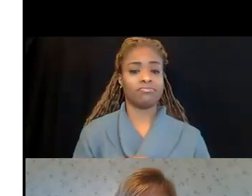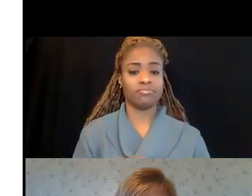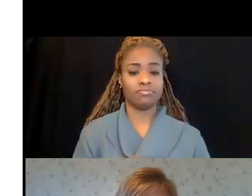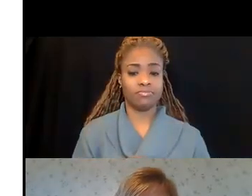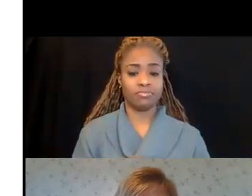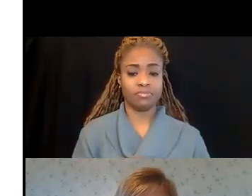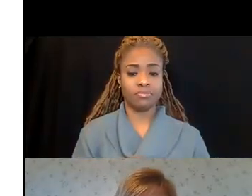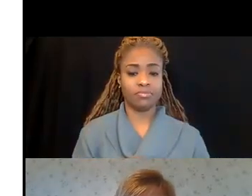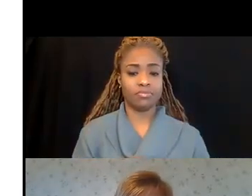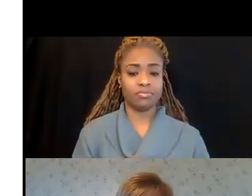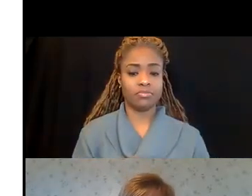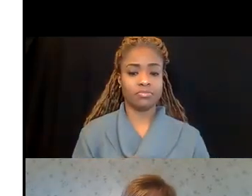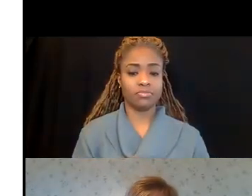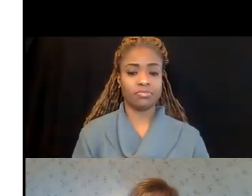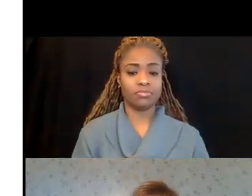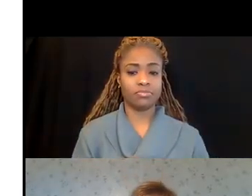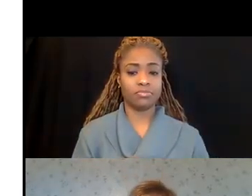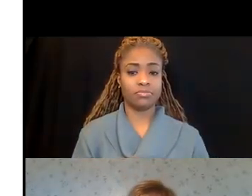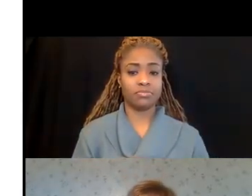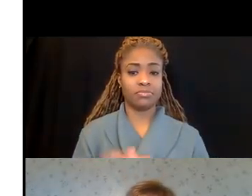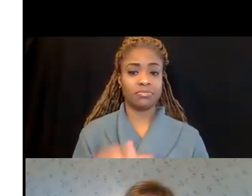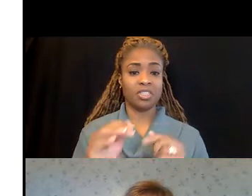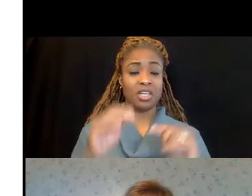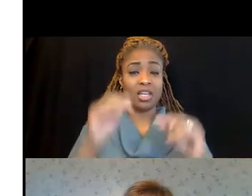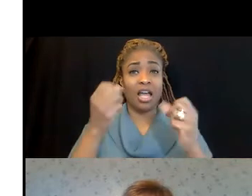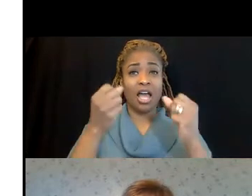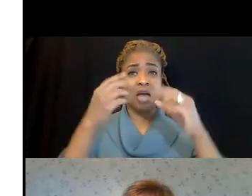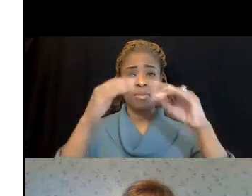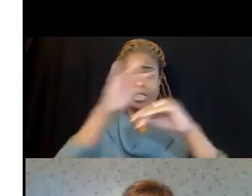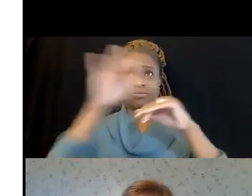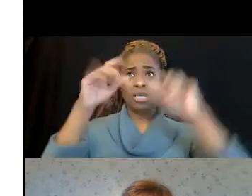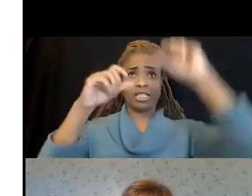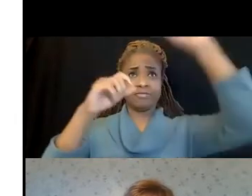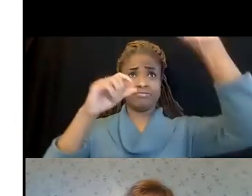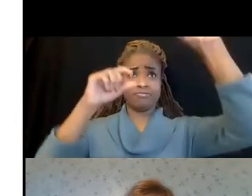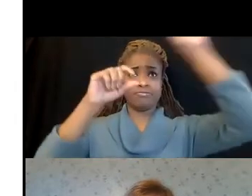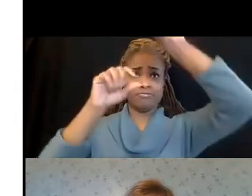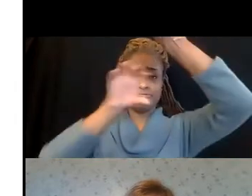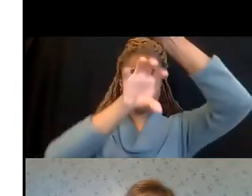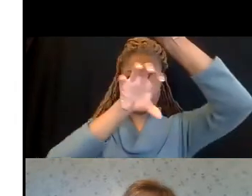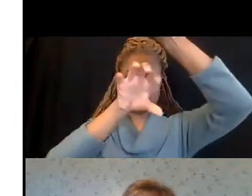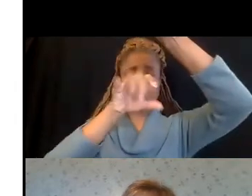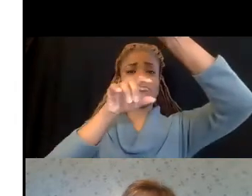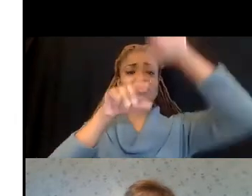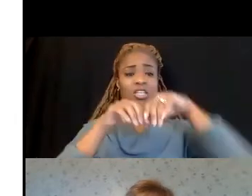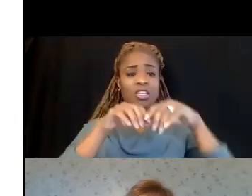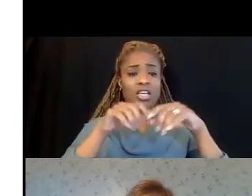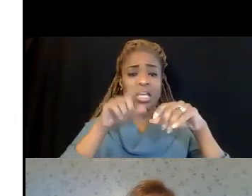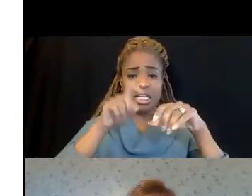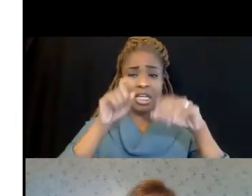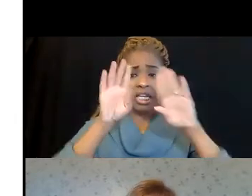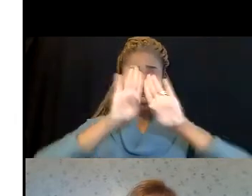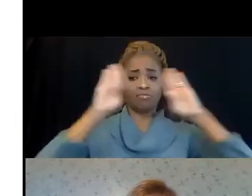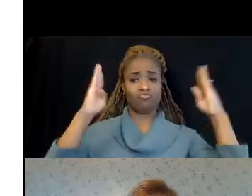You know, the distance between rungs. Is there a cage that needs to go around the fixed ladder because of certain height?